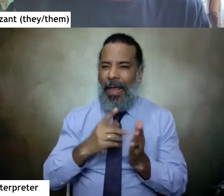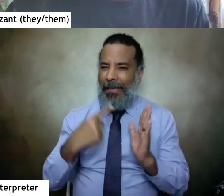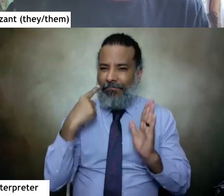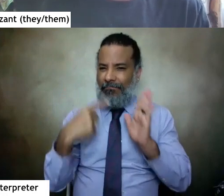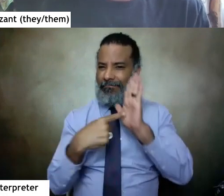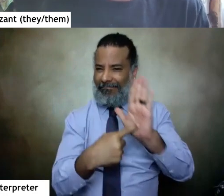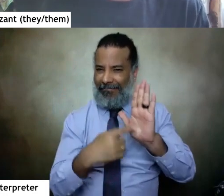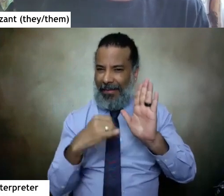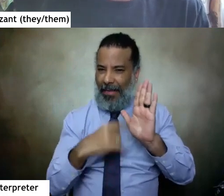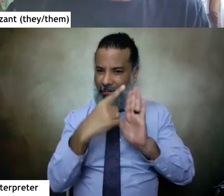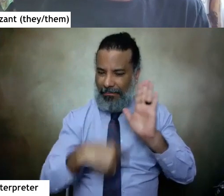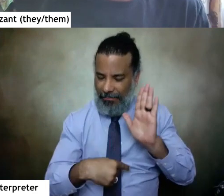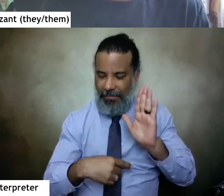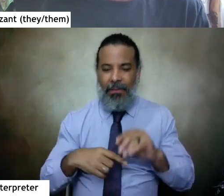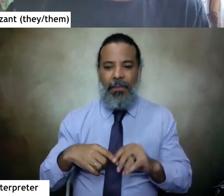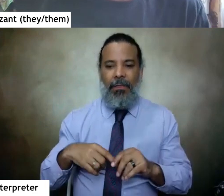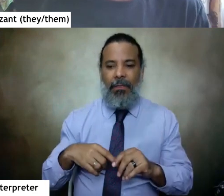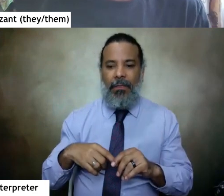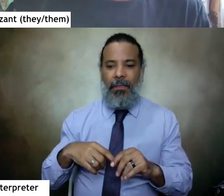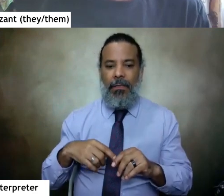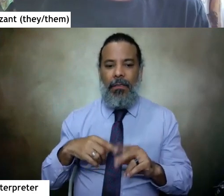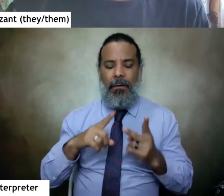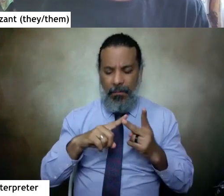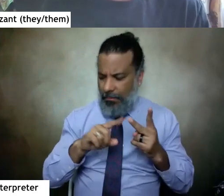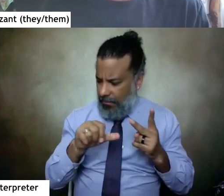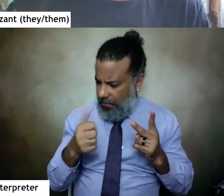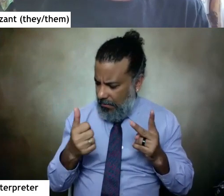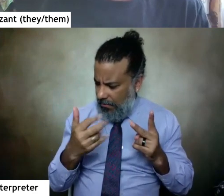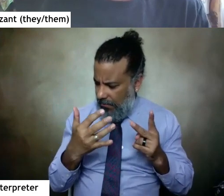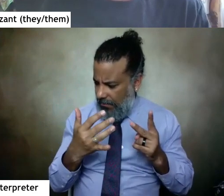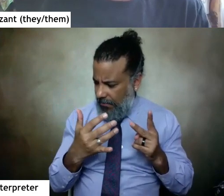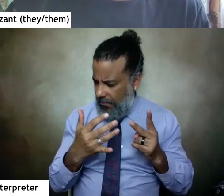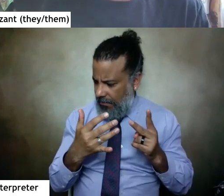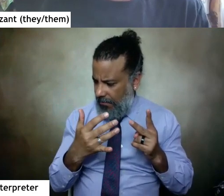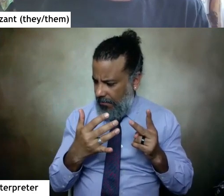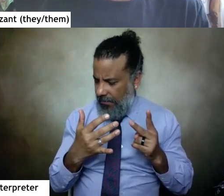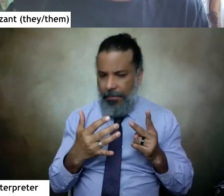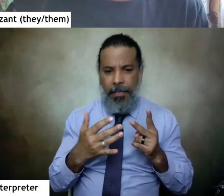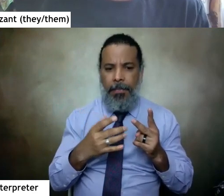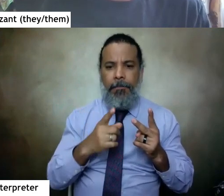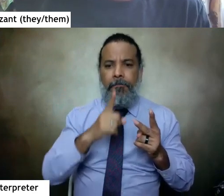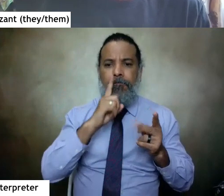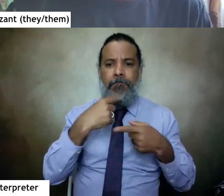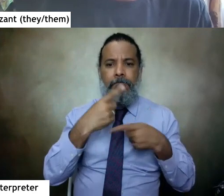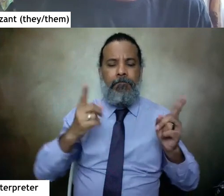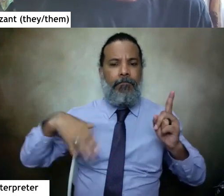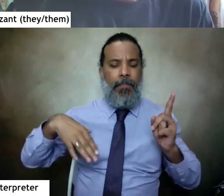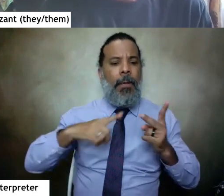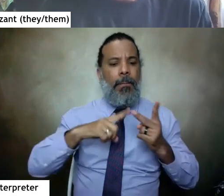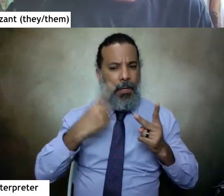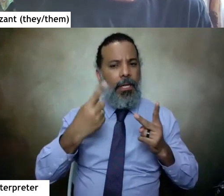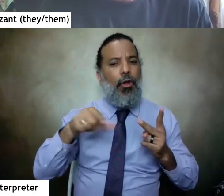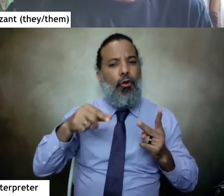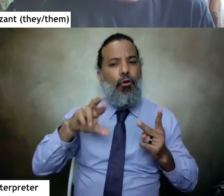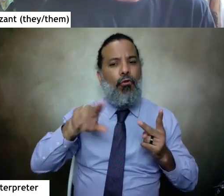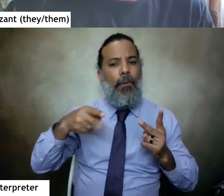crescent petra um as well as another um unannounced currently graphic novel novel